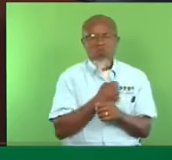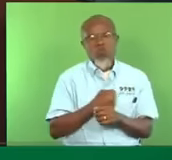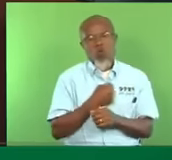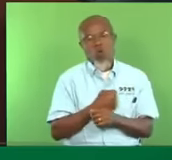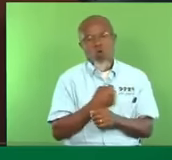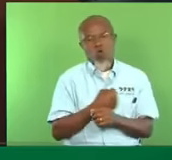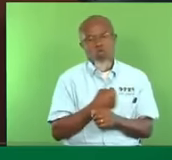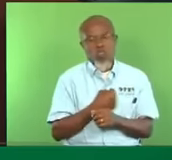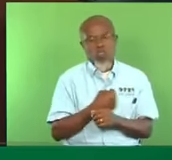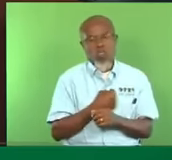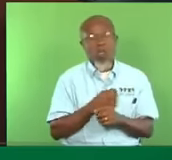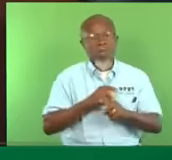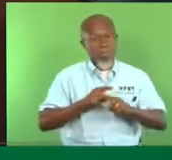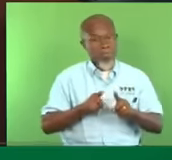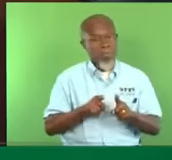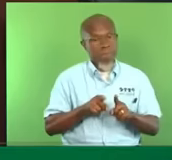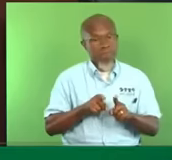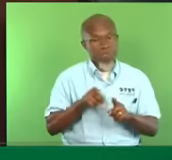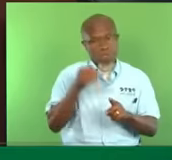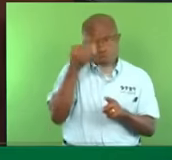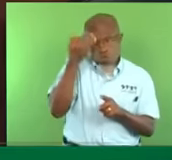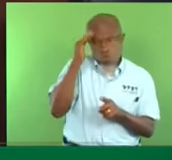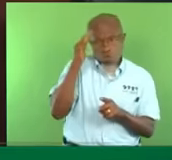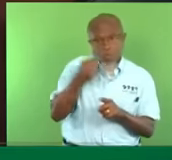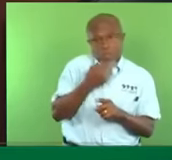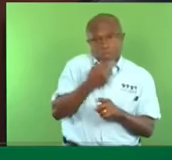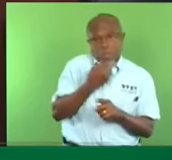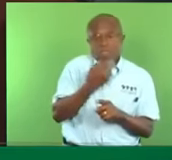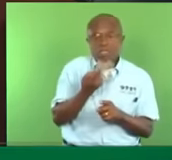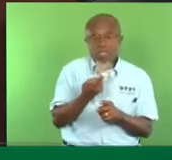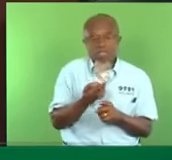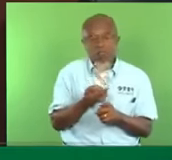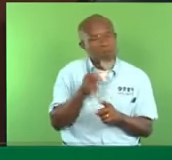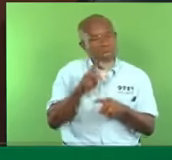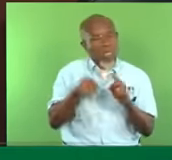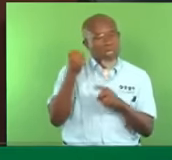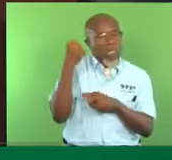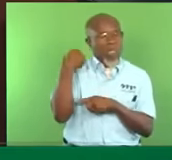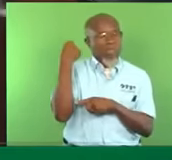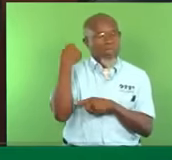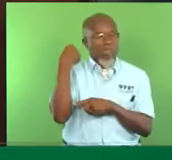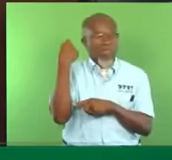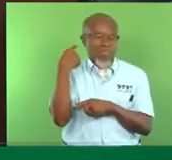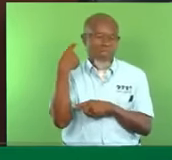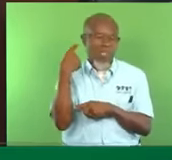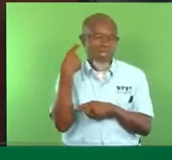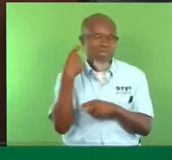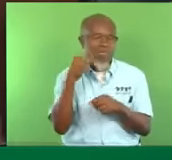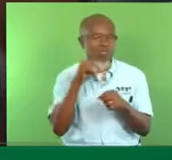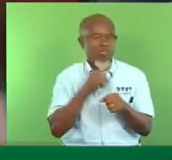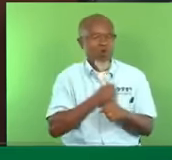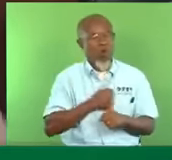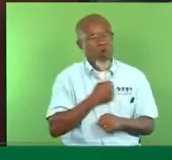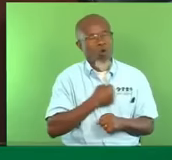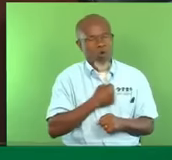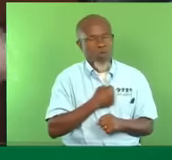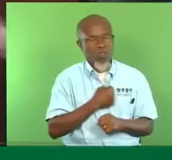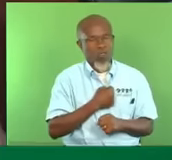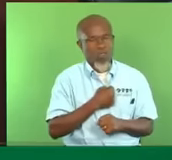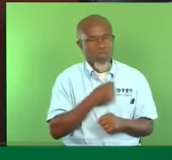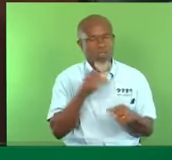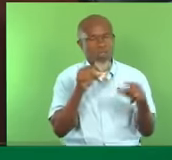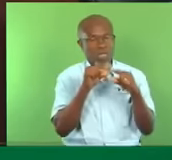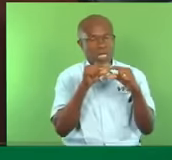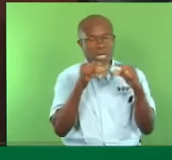but that, again, is typical of him. So we could not understand the apology. But this is not a matter of apology, as the Guardian editorial today